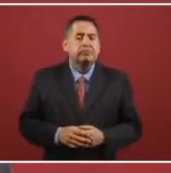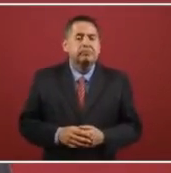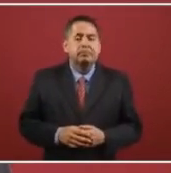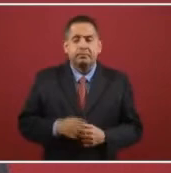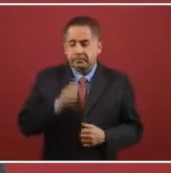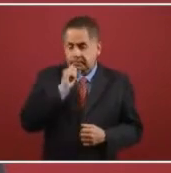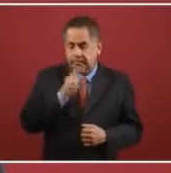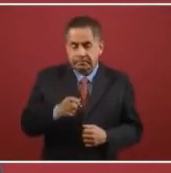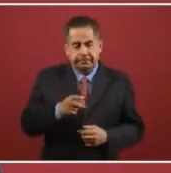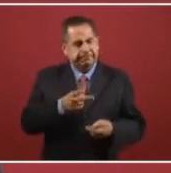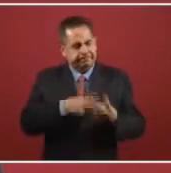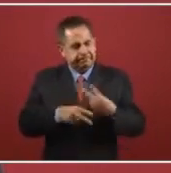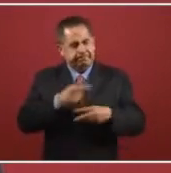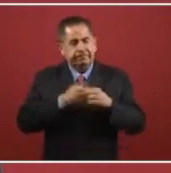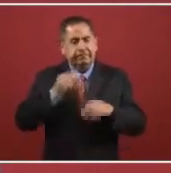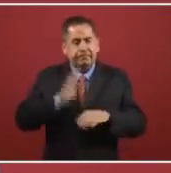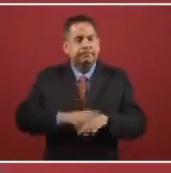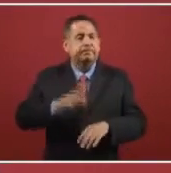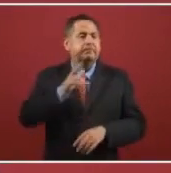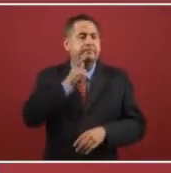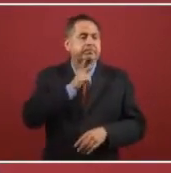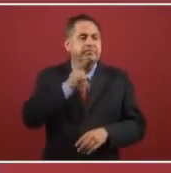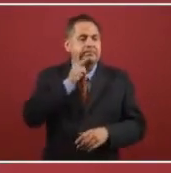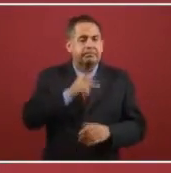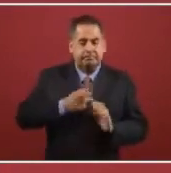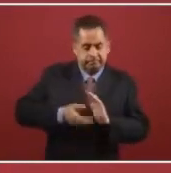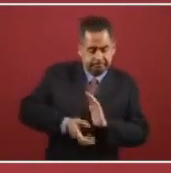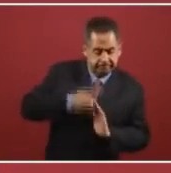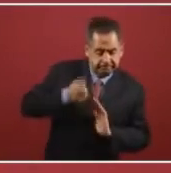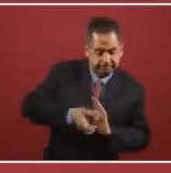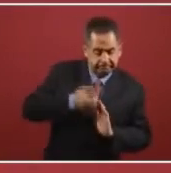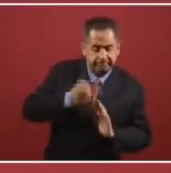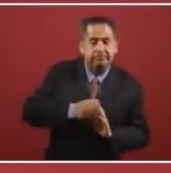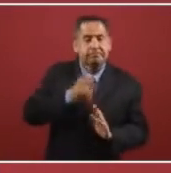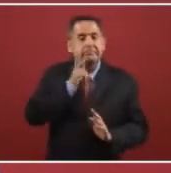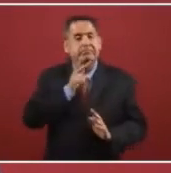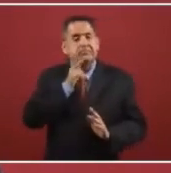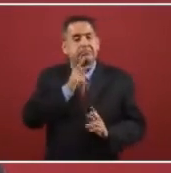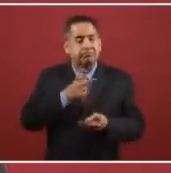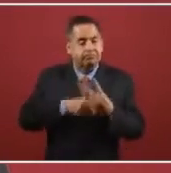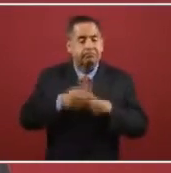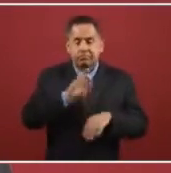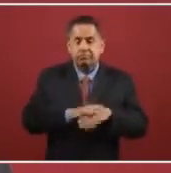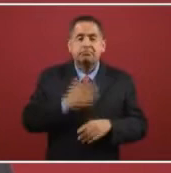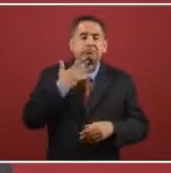That is to say, we're going to produce more petroleum. More gasoline.